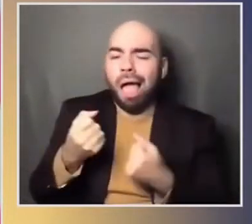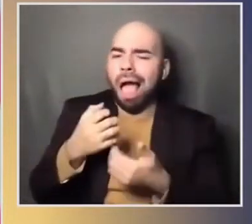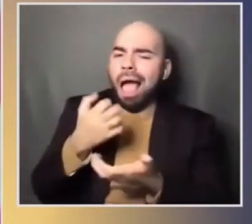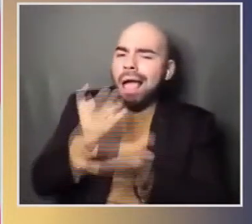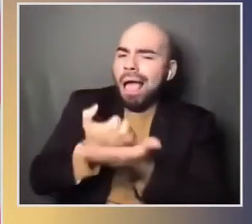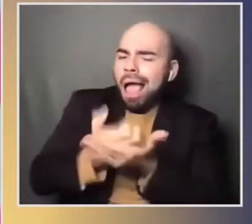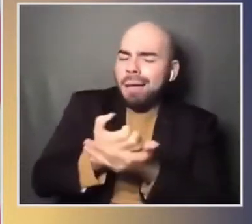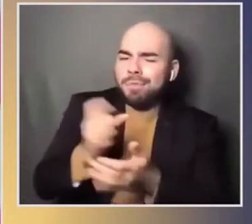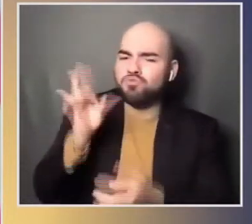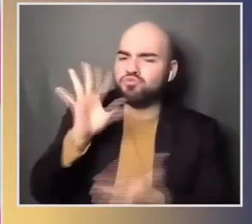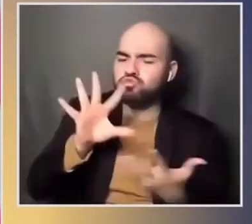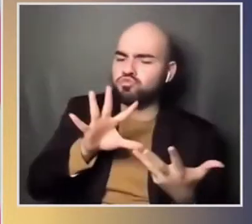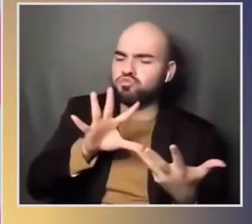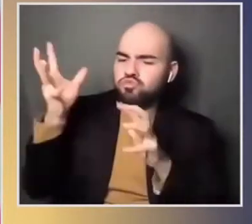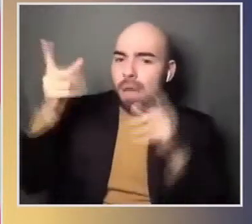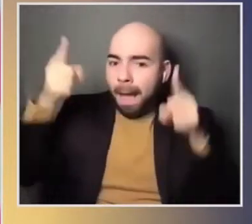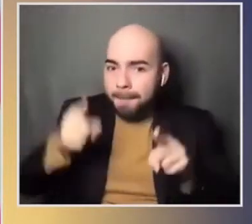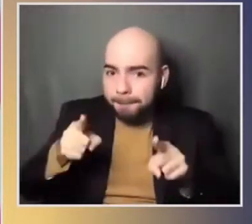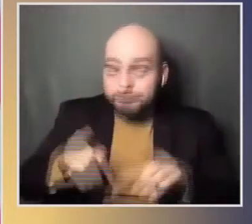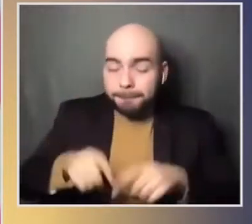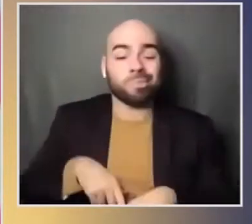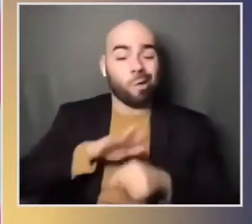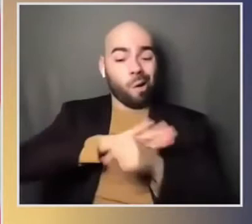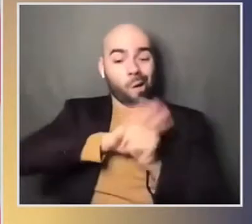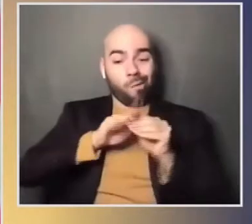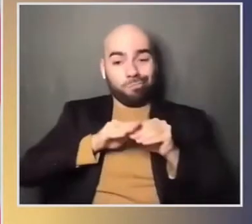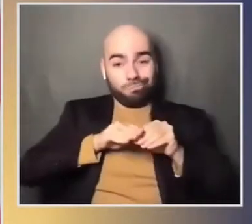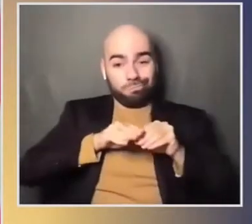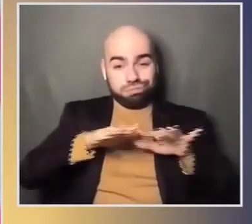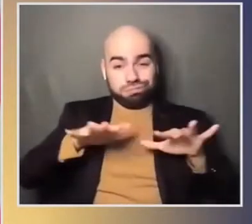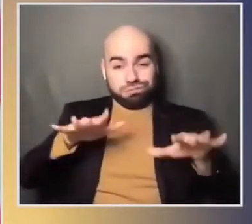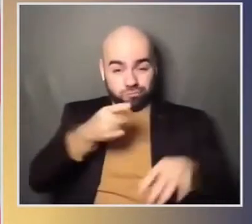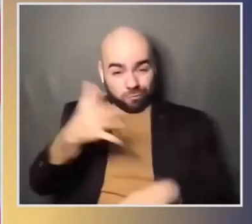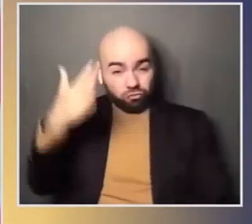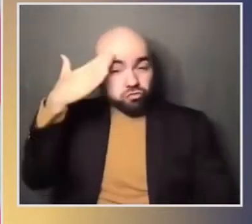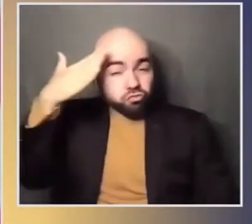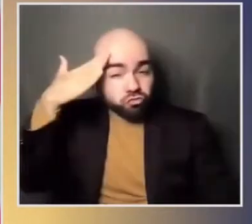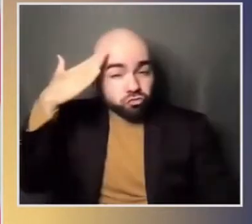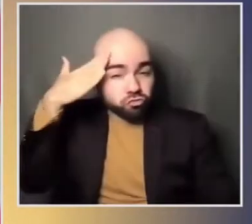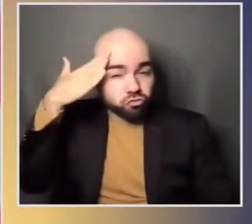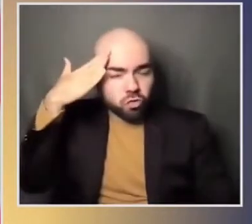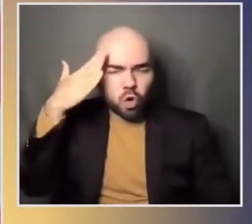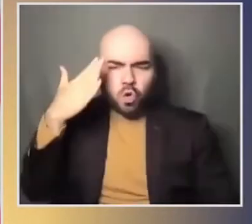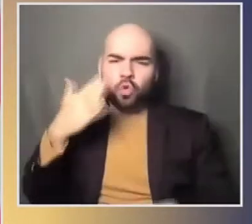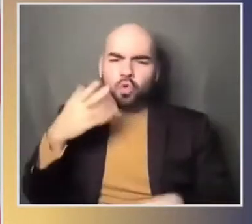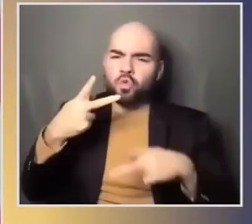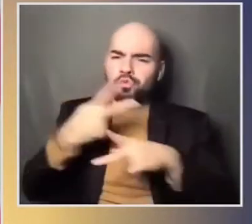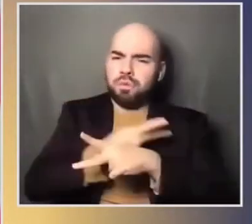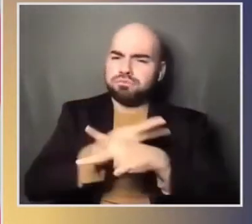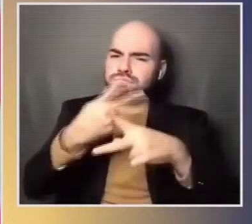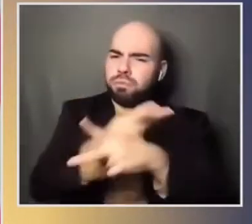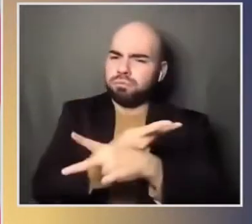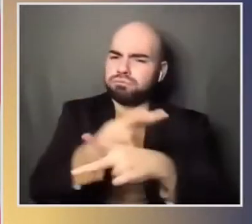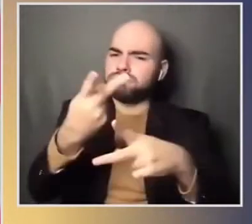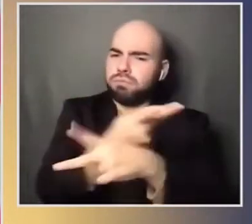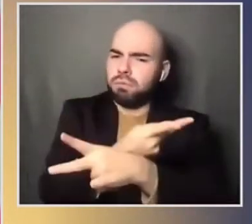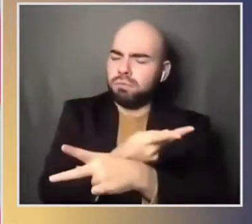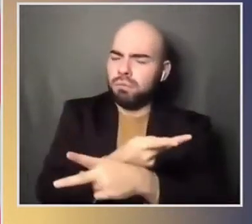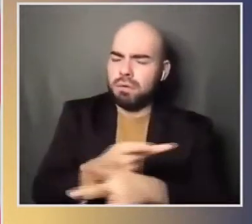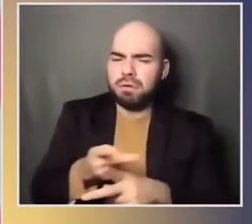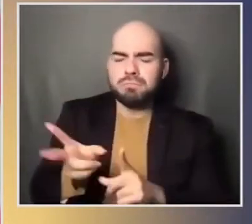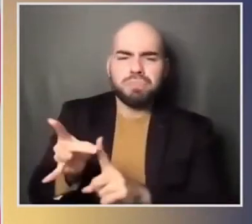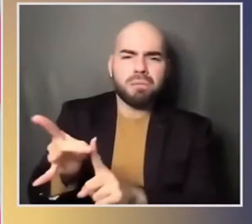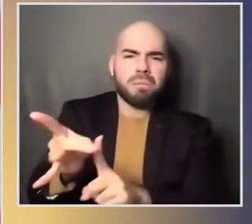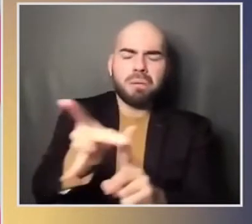and try to build a working relationship with the new white house but there is no guarantee for